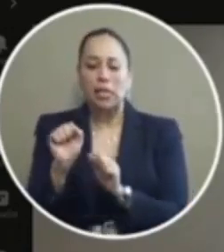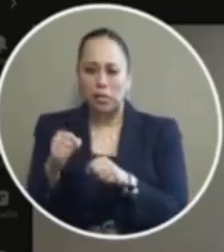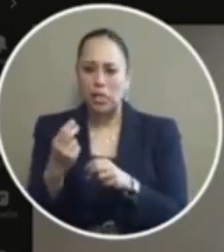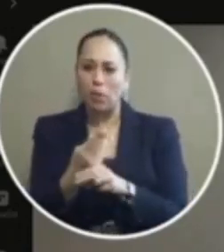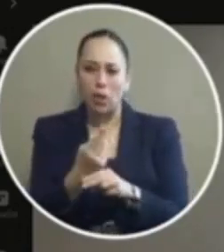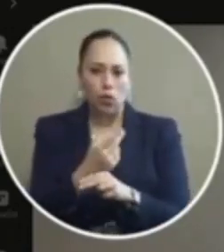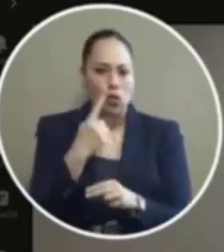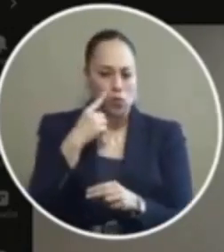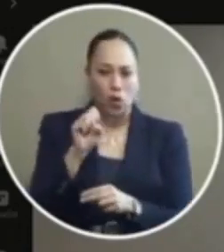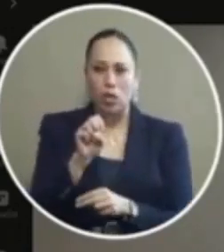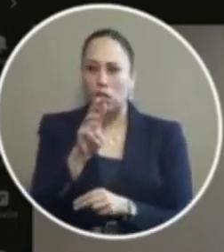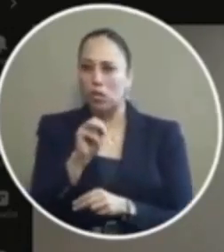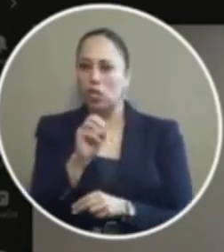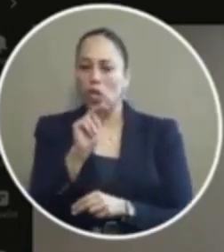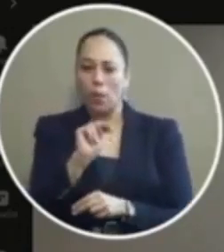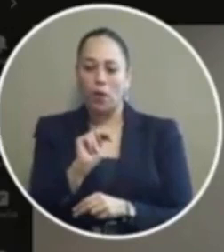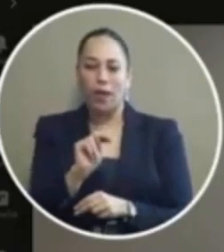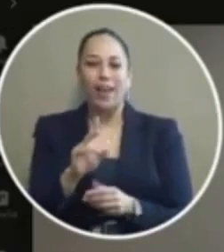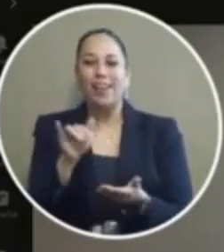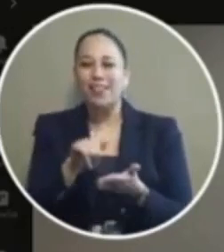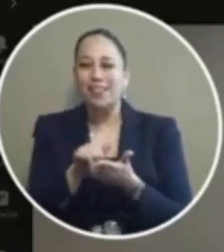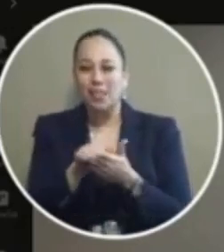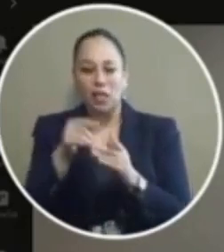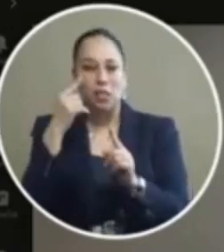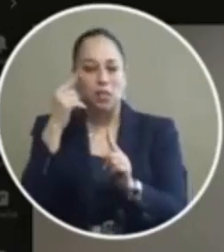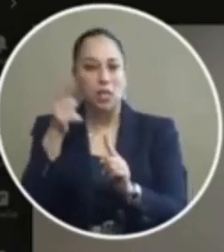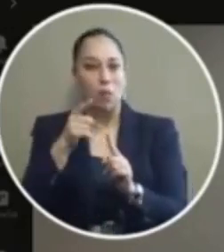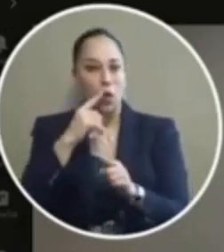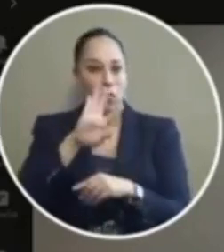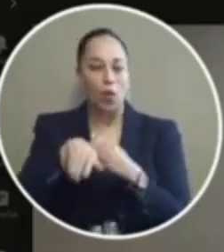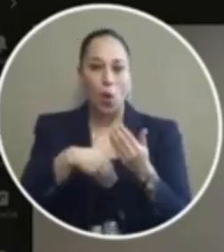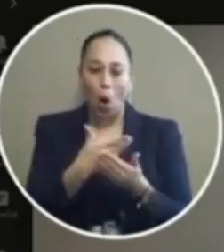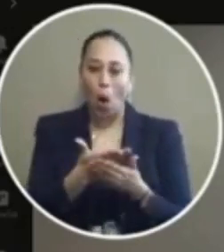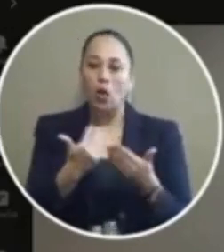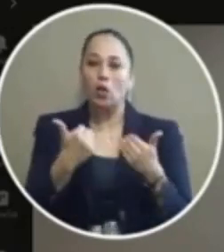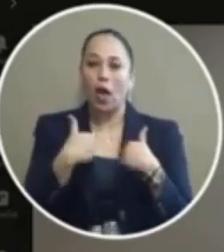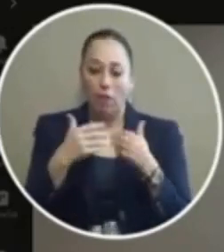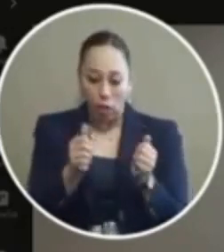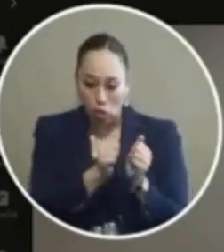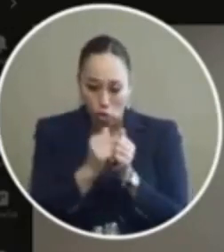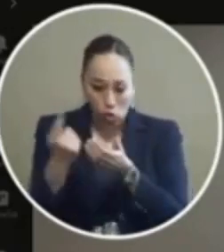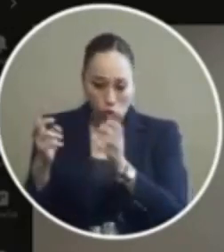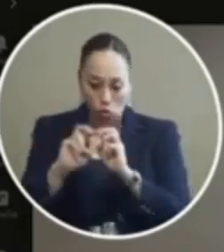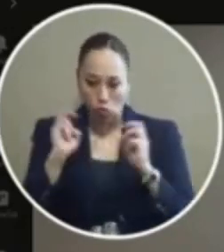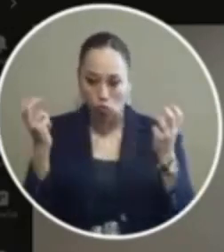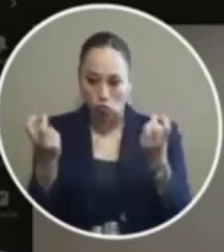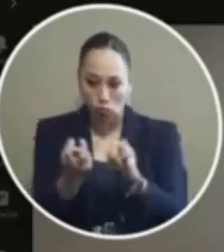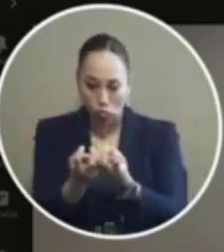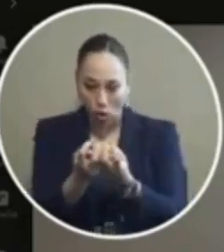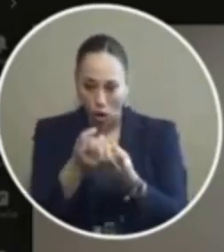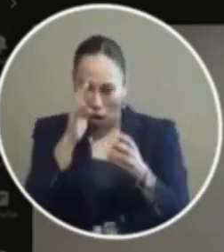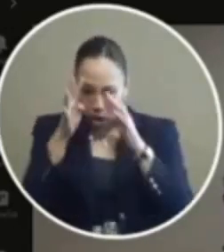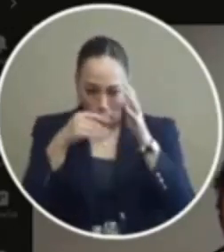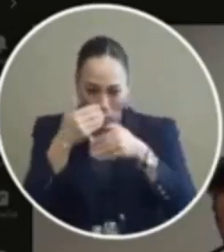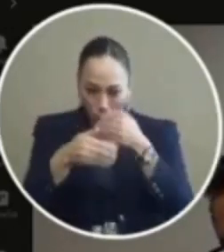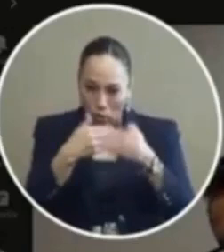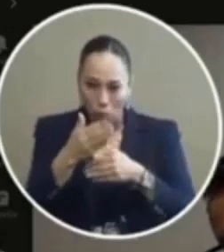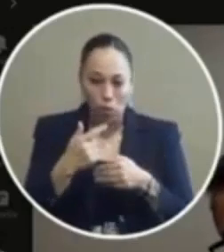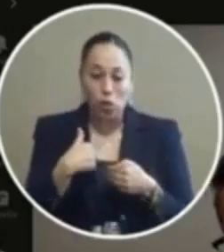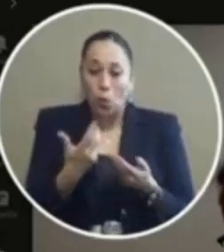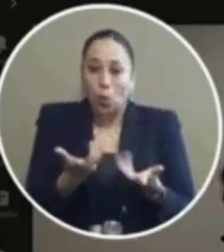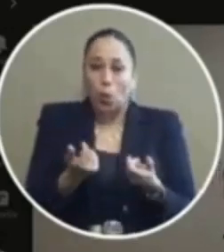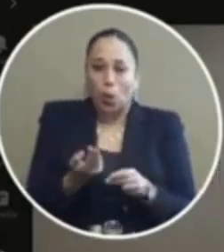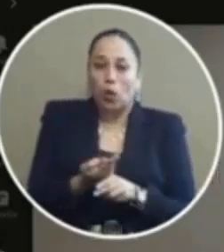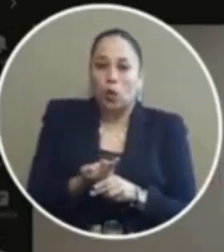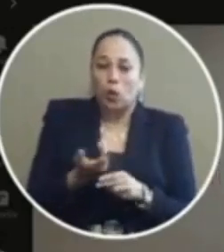the site and summons program it's just a matter of all of all of us getting together and coming up with the process that we want